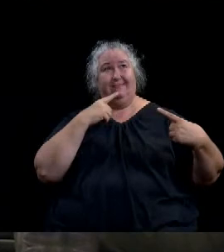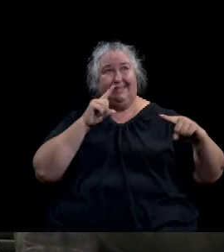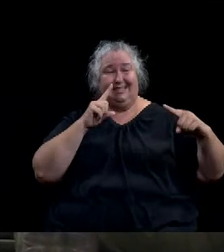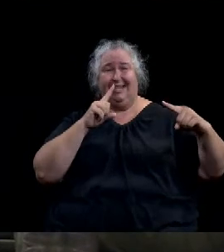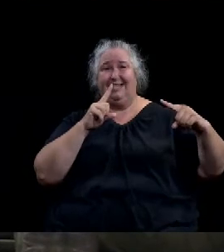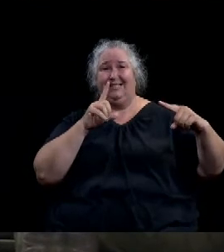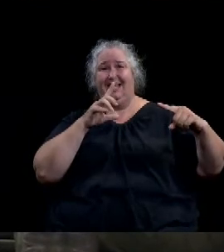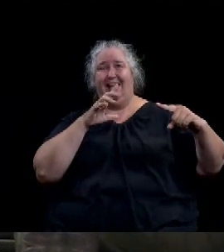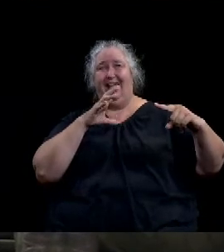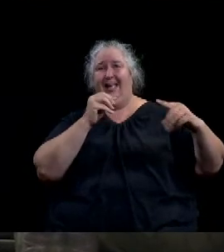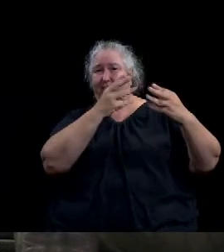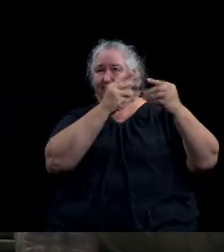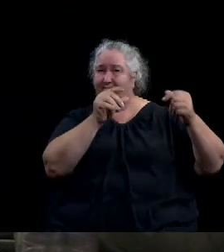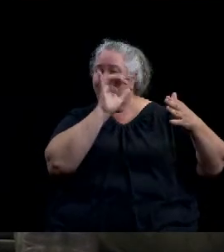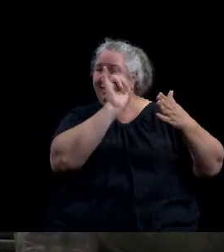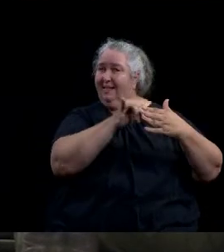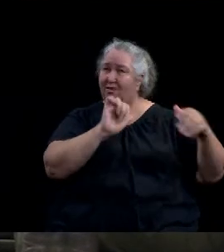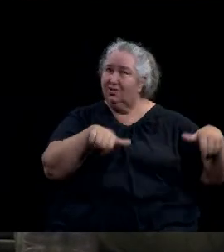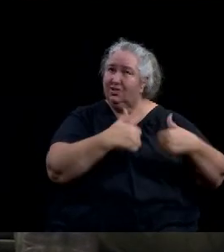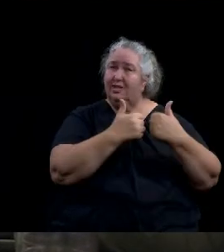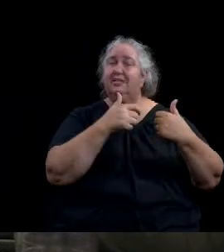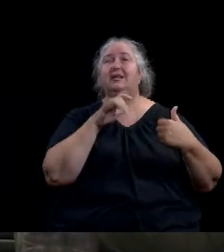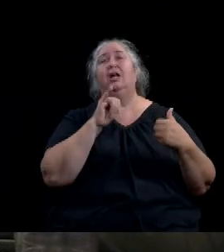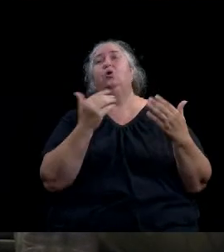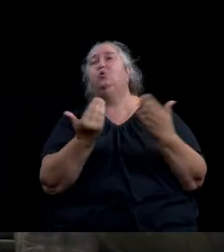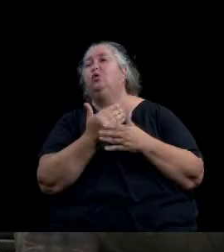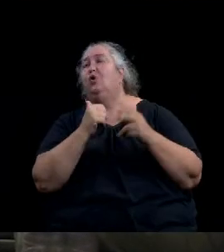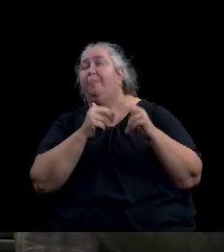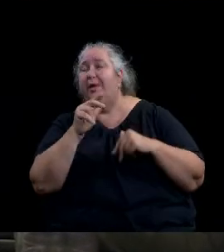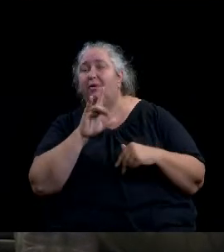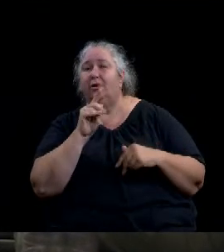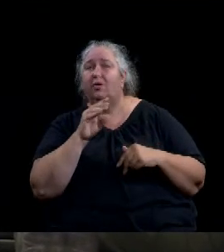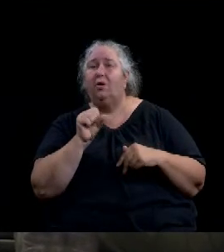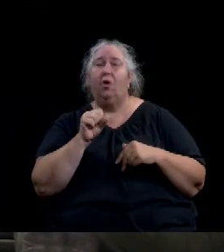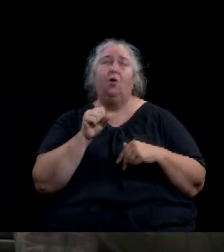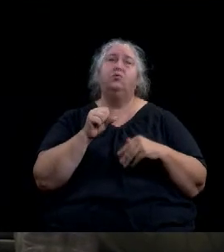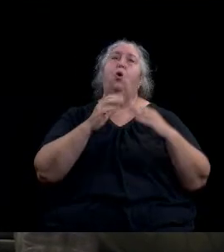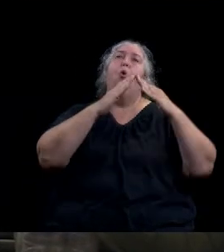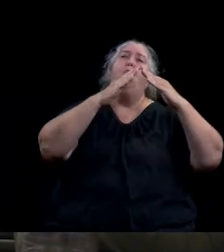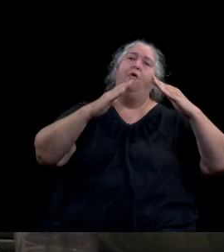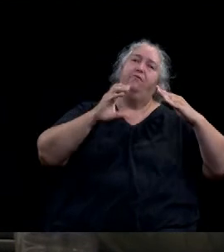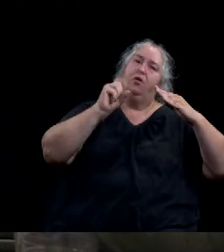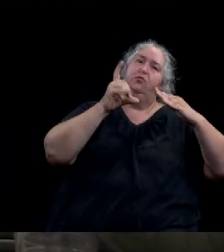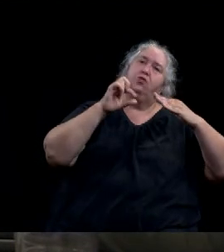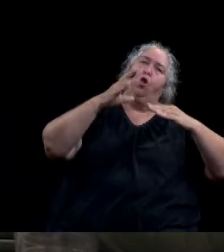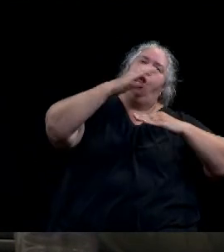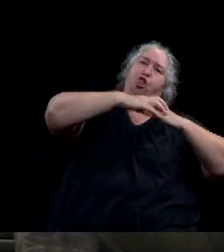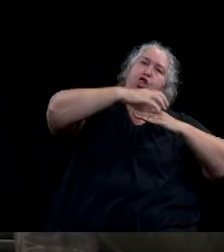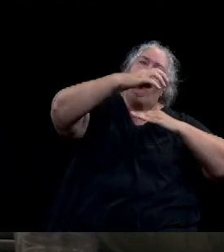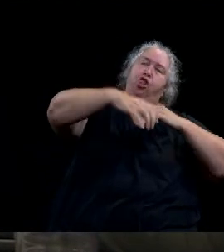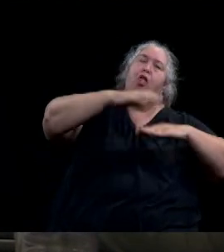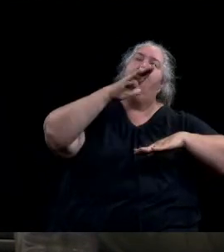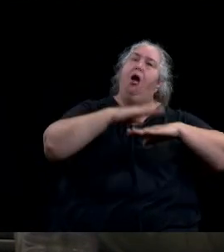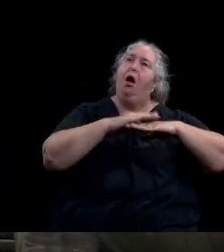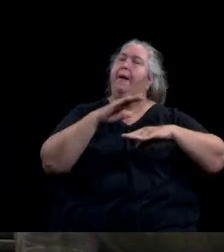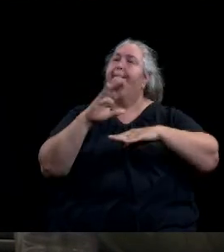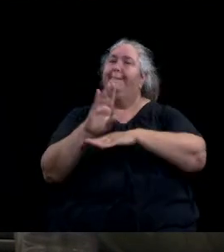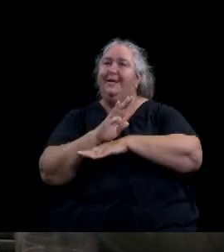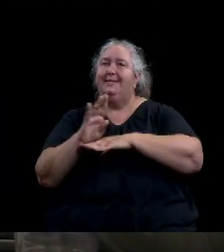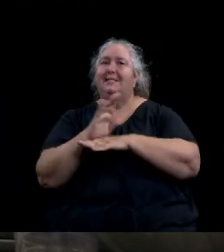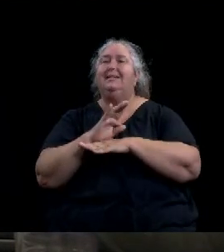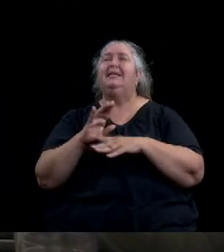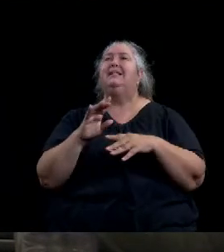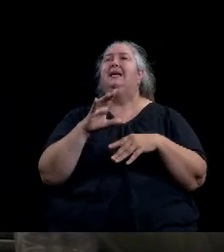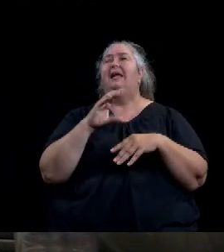codes requiring rooftop solar on businesses, serious transition of the Waco fleet to electric vehicles now, and